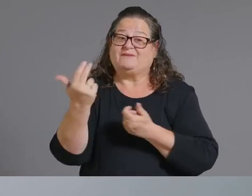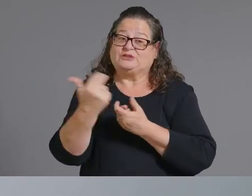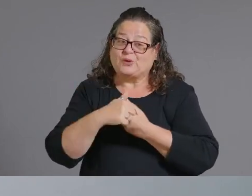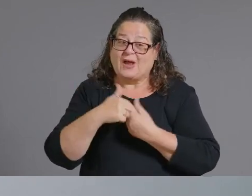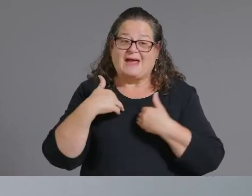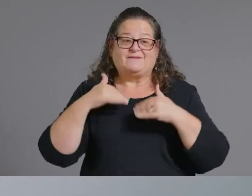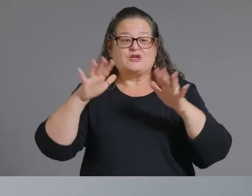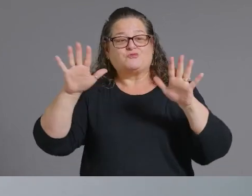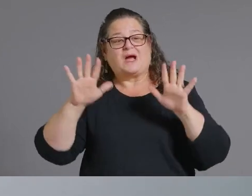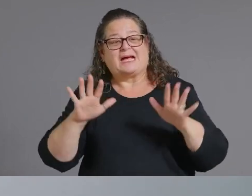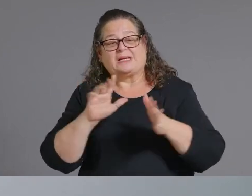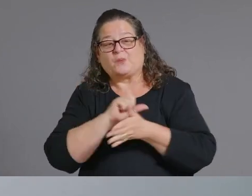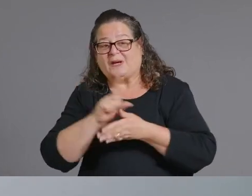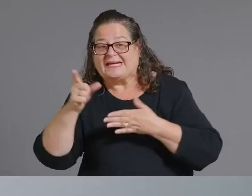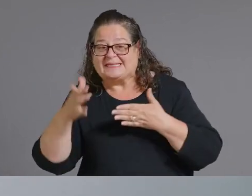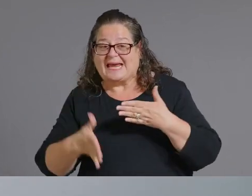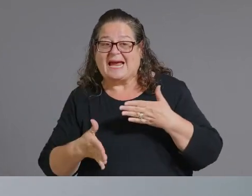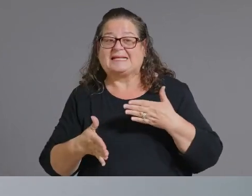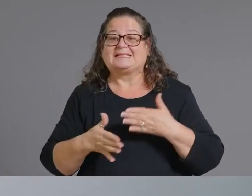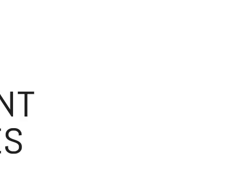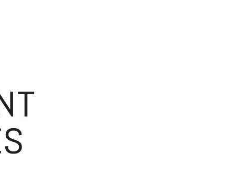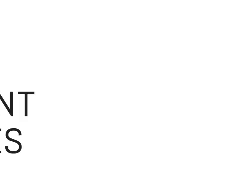christ thank you everybody have a great weekend